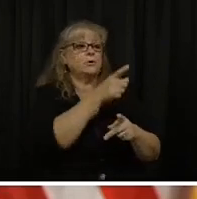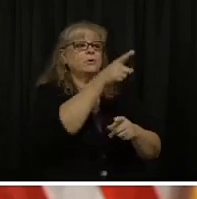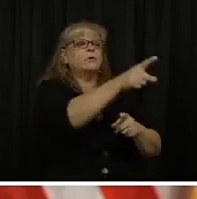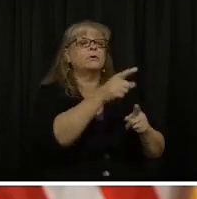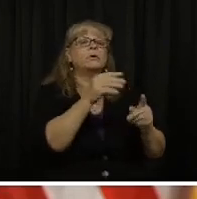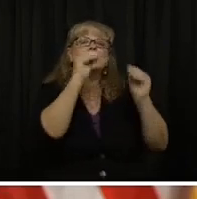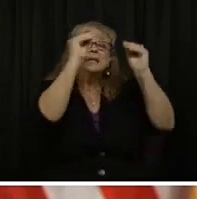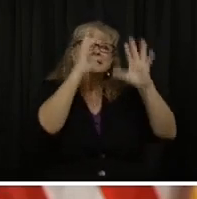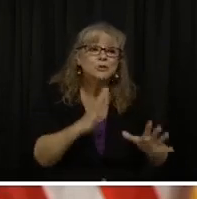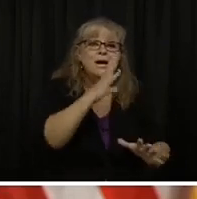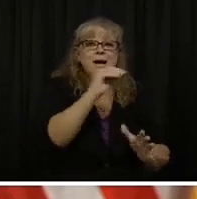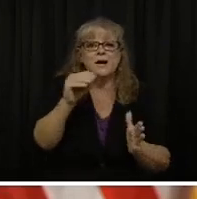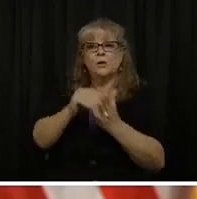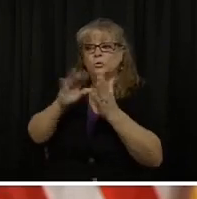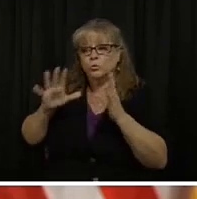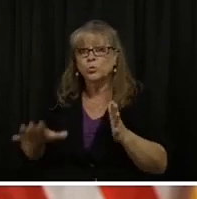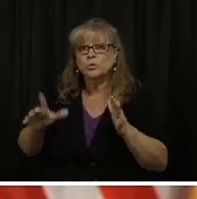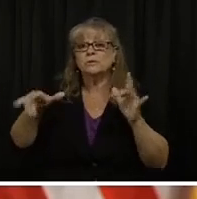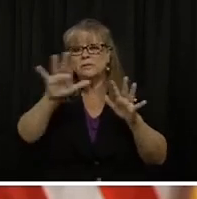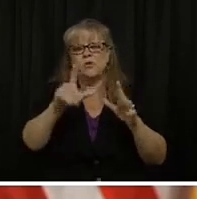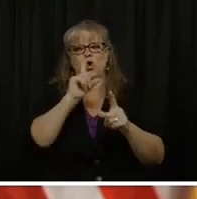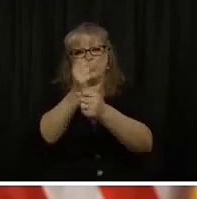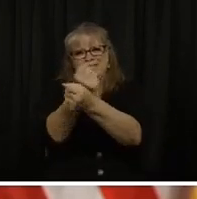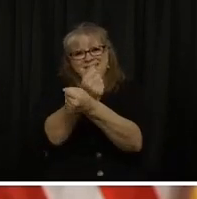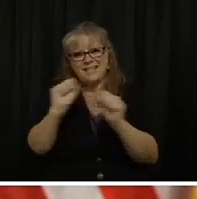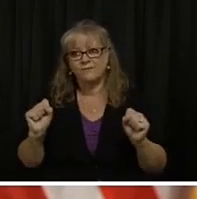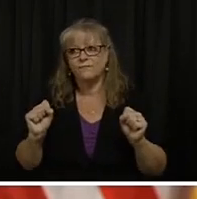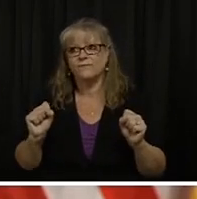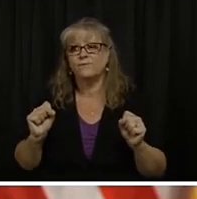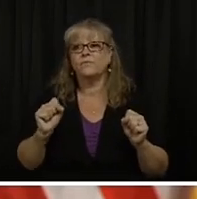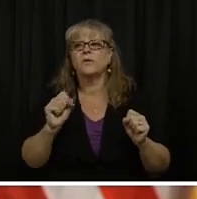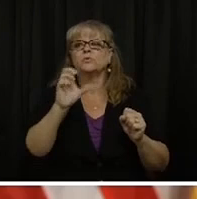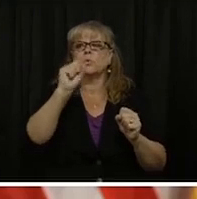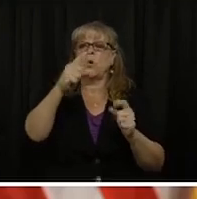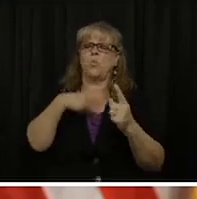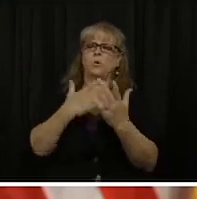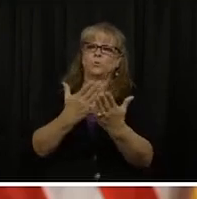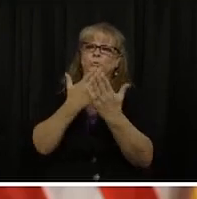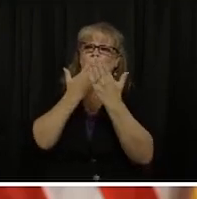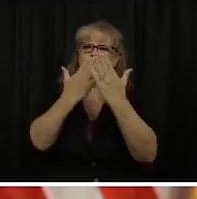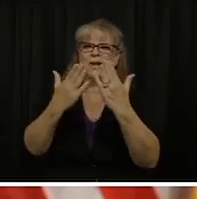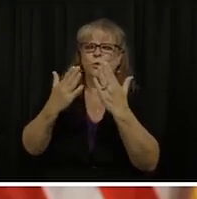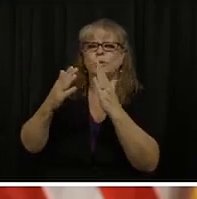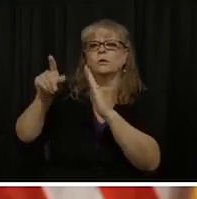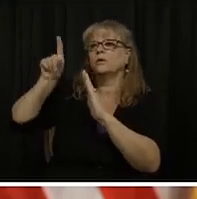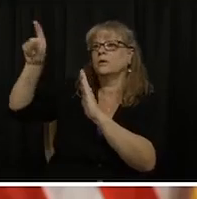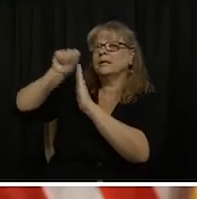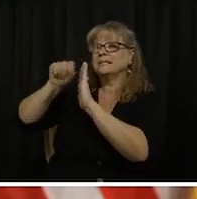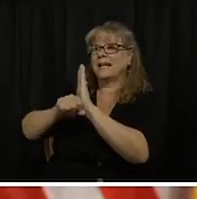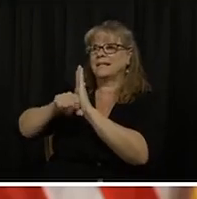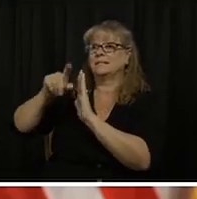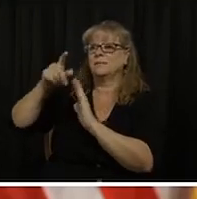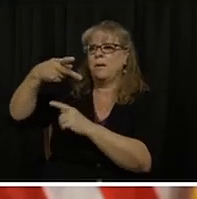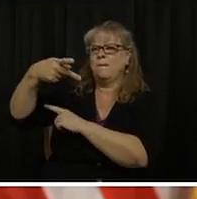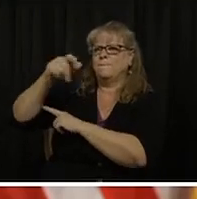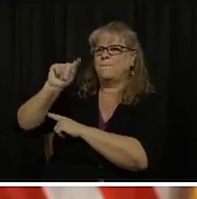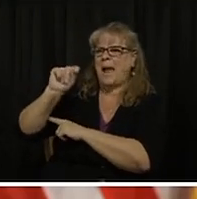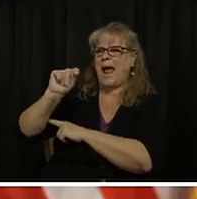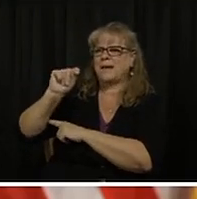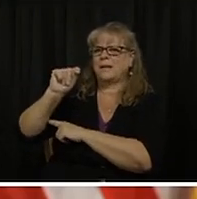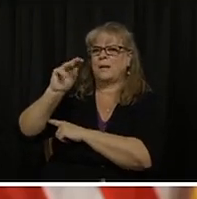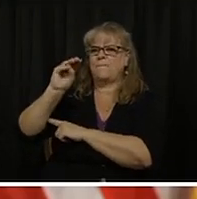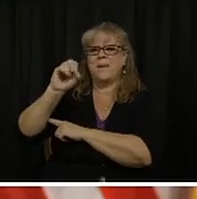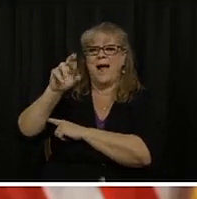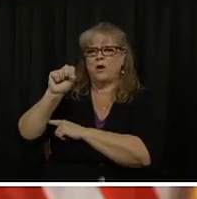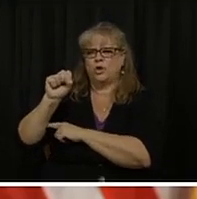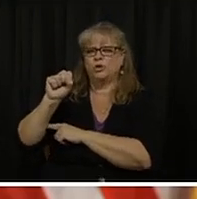that looks like. So I want to thank our state team and Pat Myers and a number of others who worked very hard to be able to